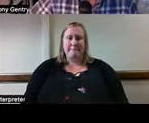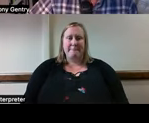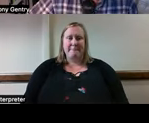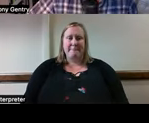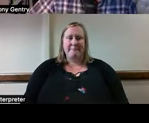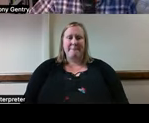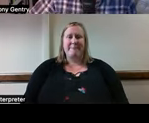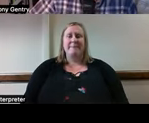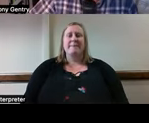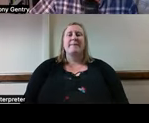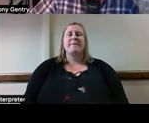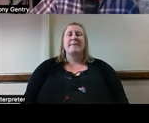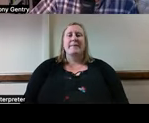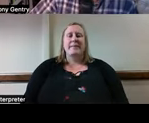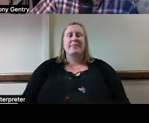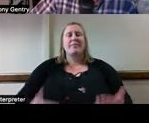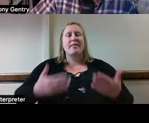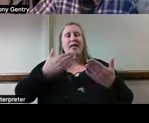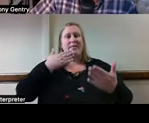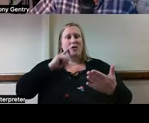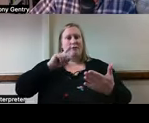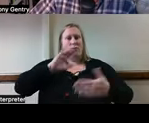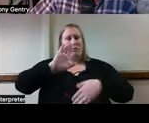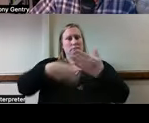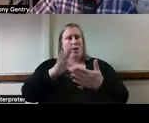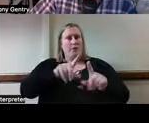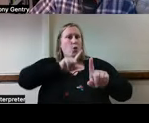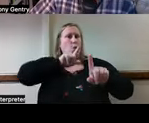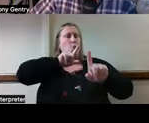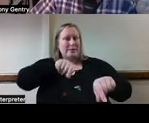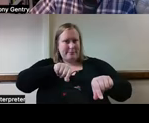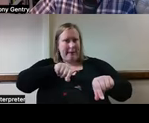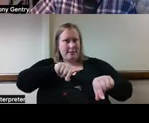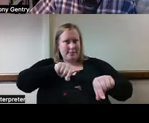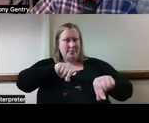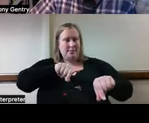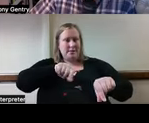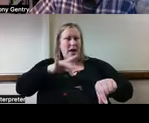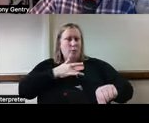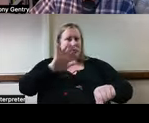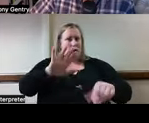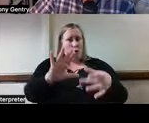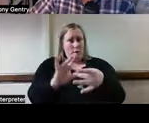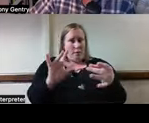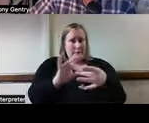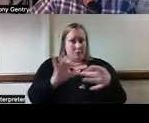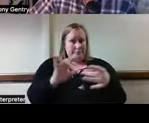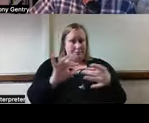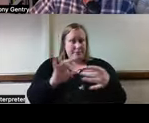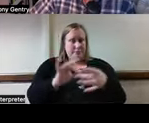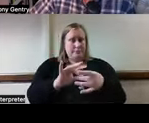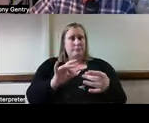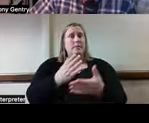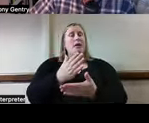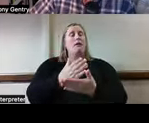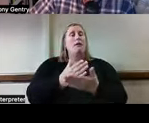Yeah. So, so thank you for everyone who has responded and thought this through. I appreciate all the things that you're saying. Some of you are